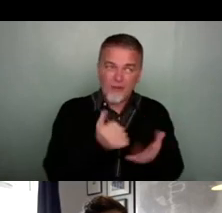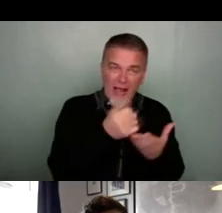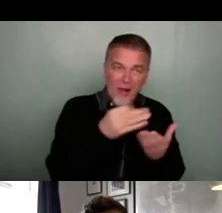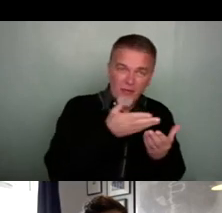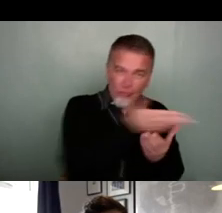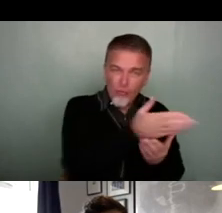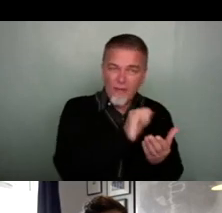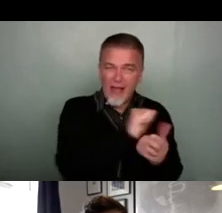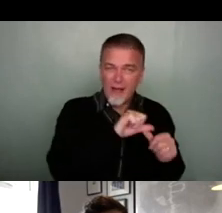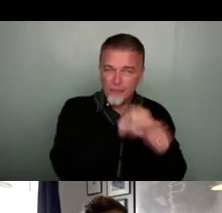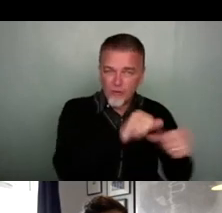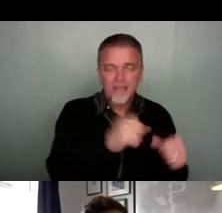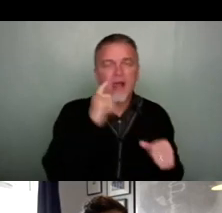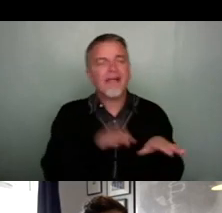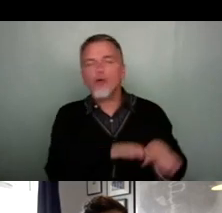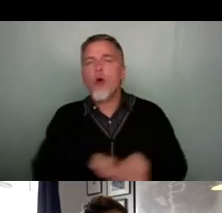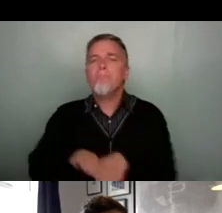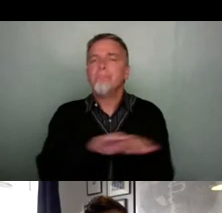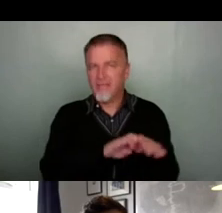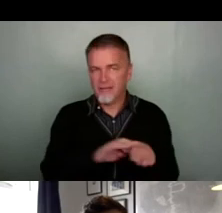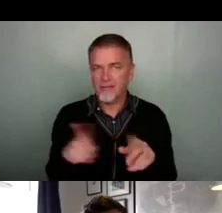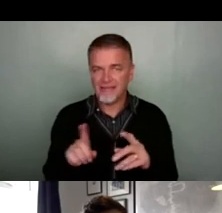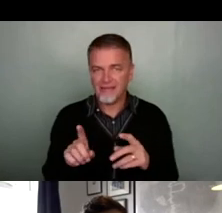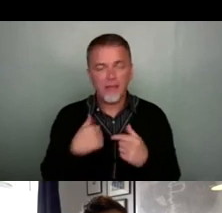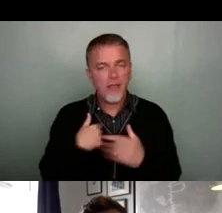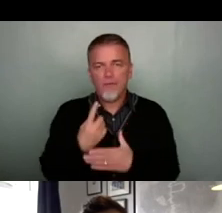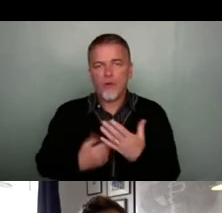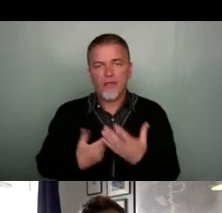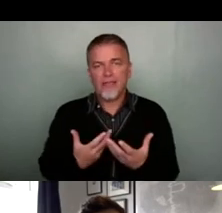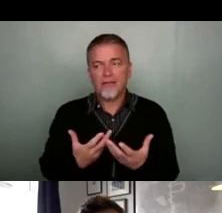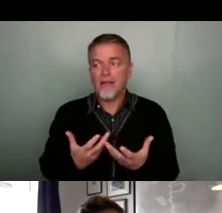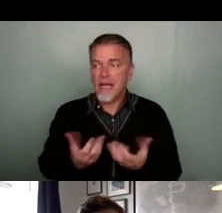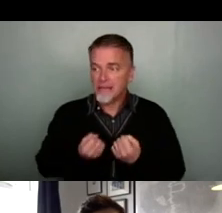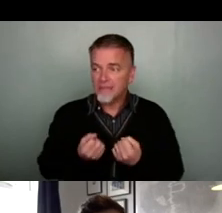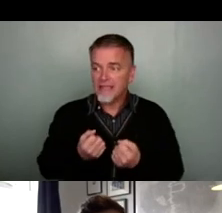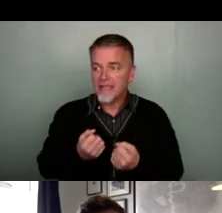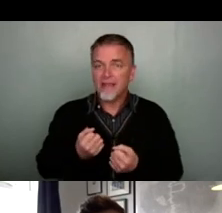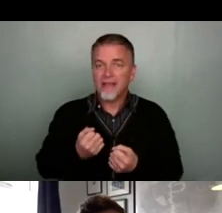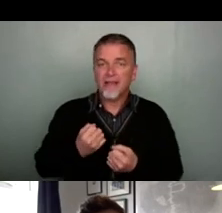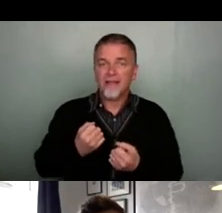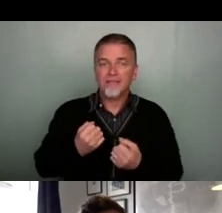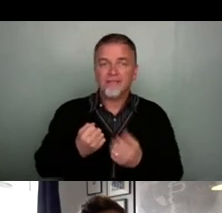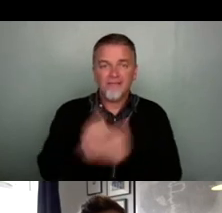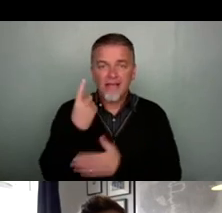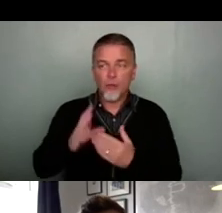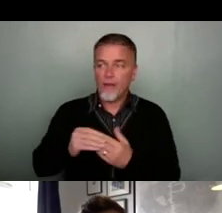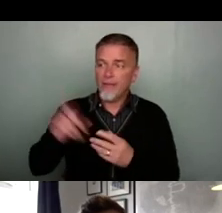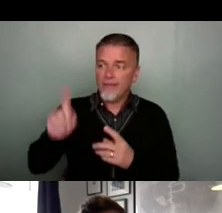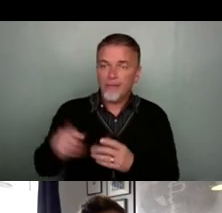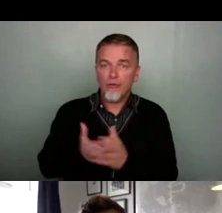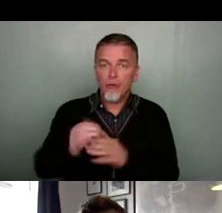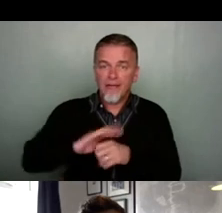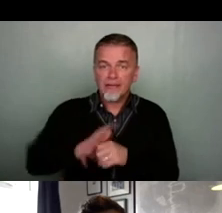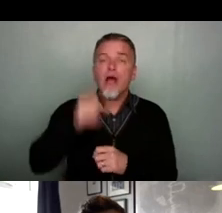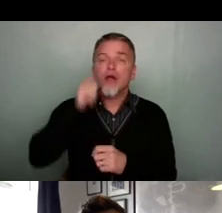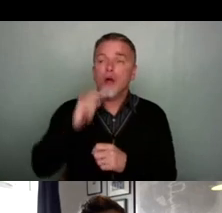I think the commonality is, you know, I've only been taking gigs with people during this pandemic time who I know that any work